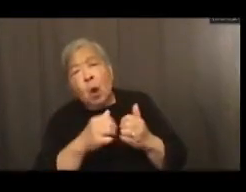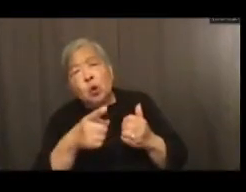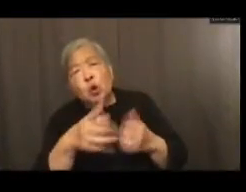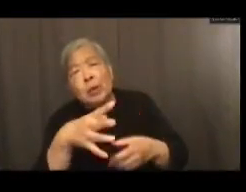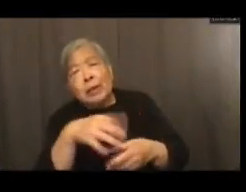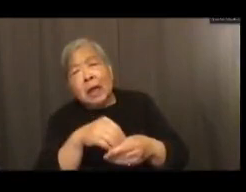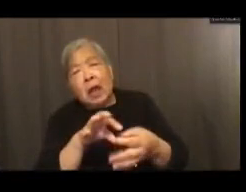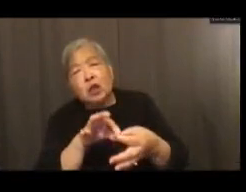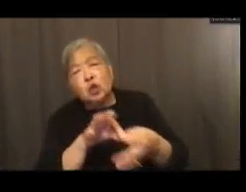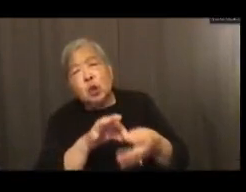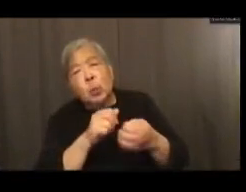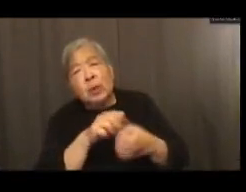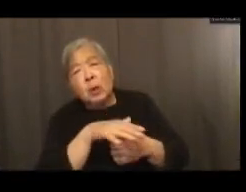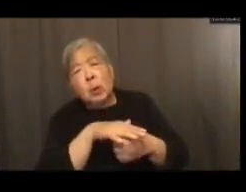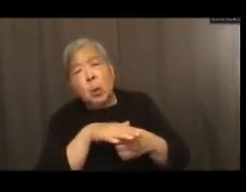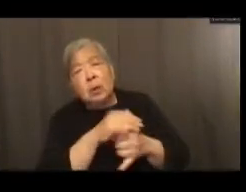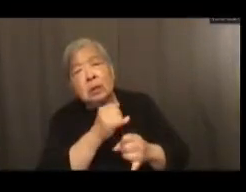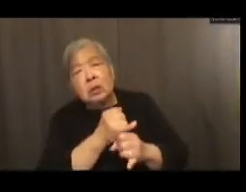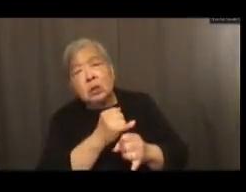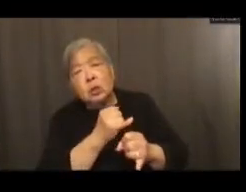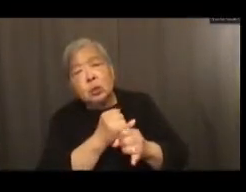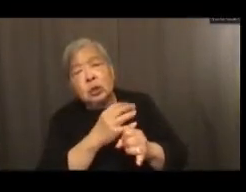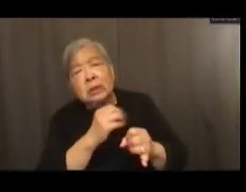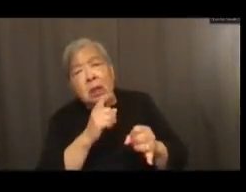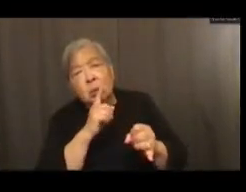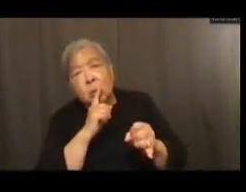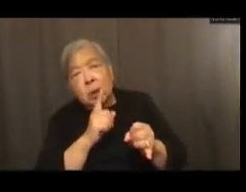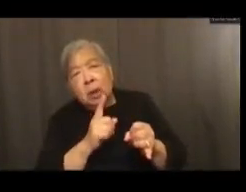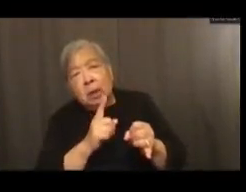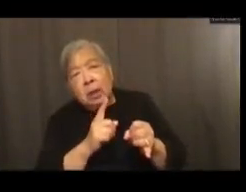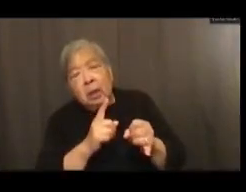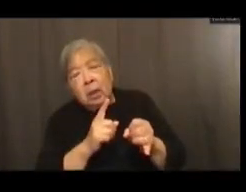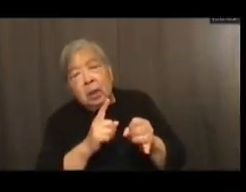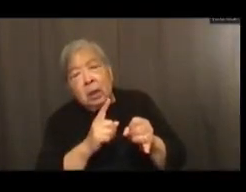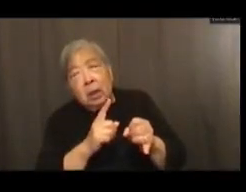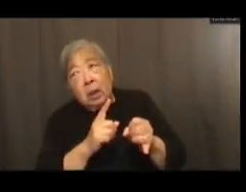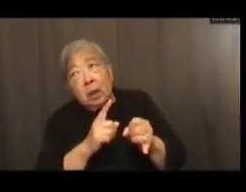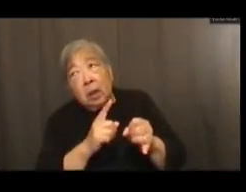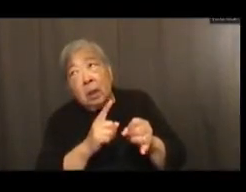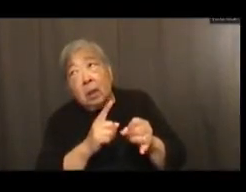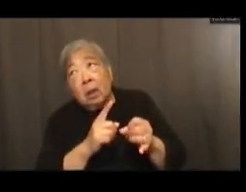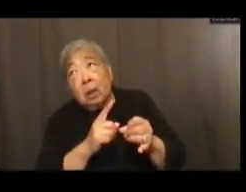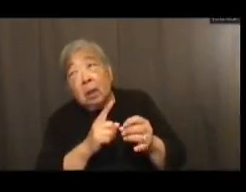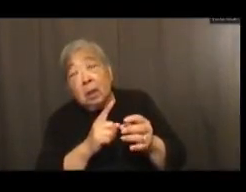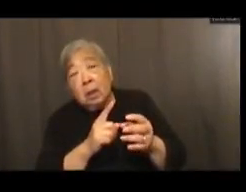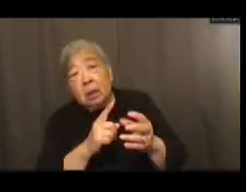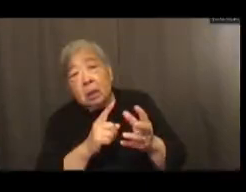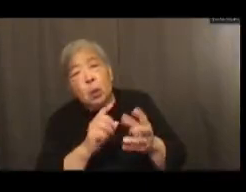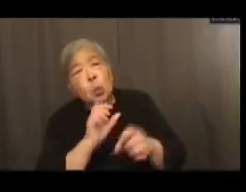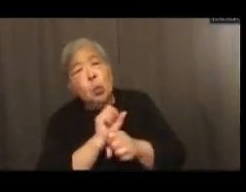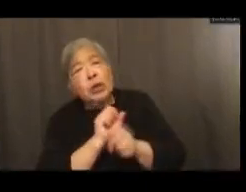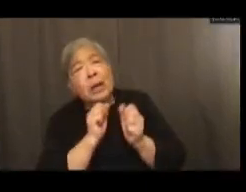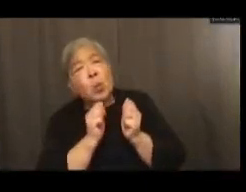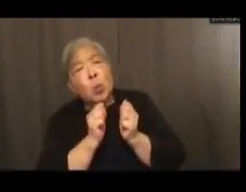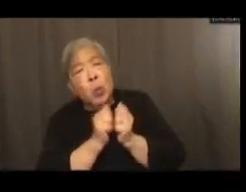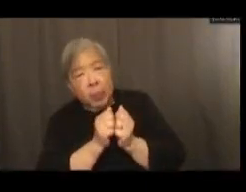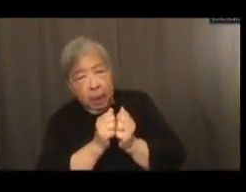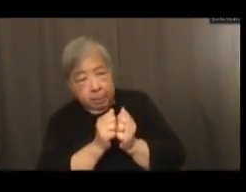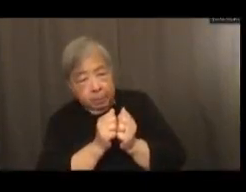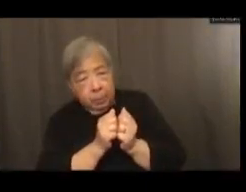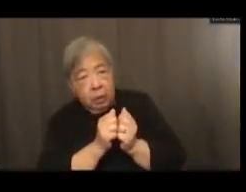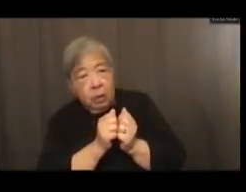those local institutions and really working with them to